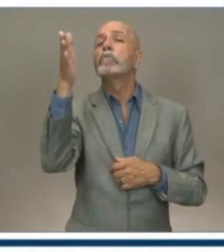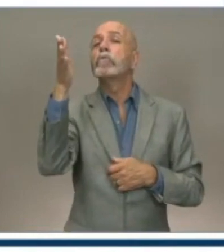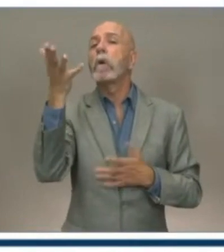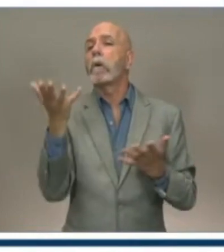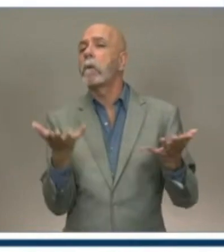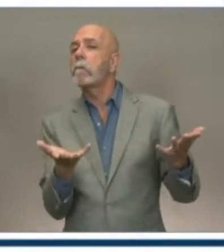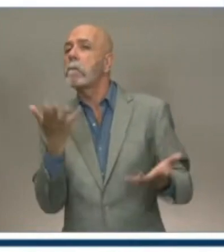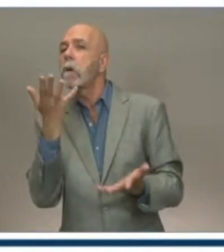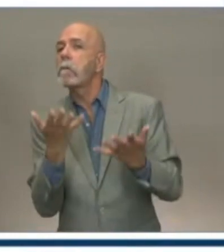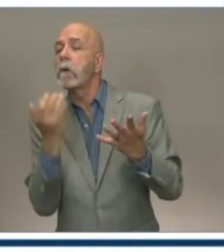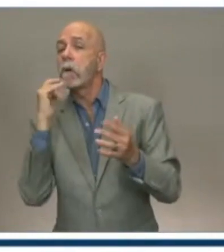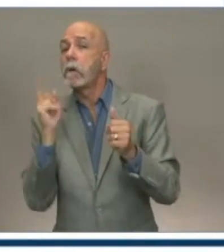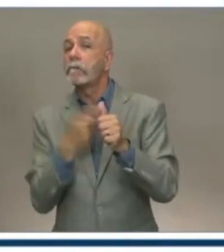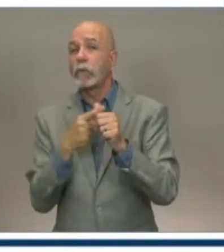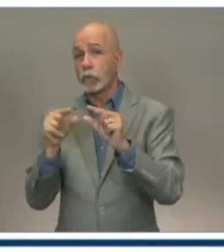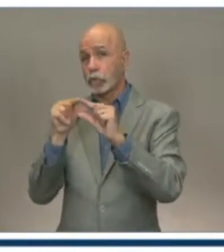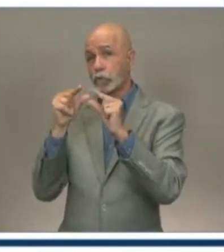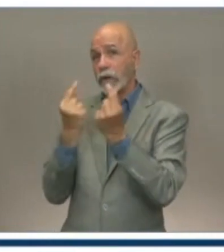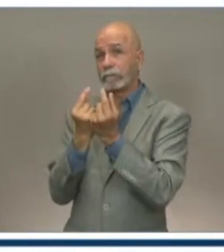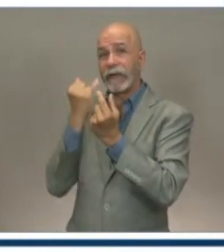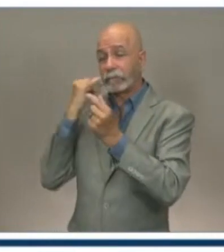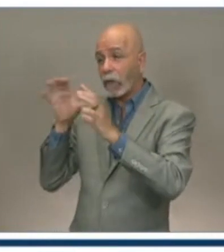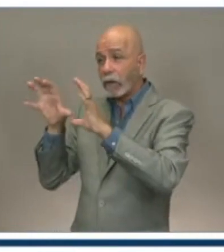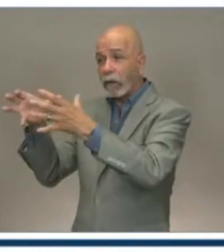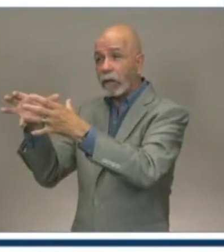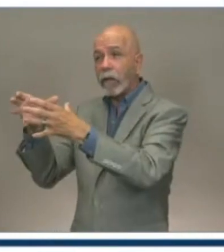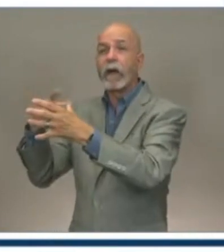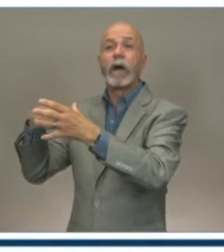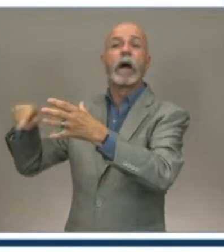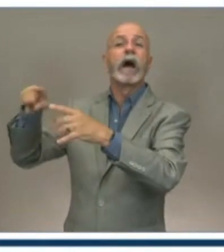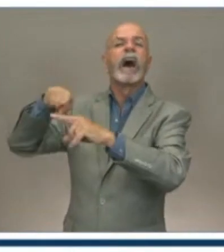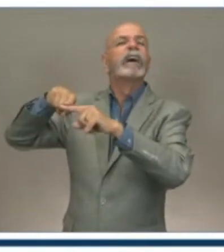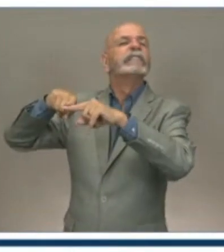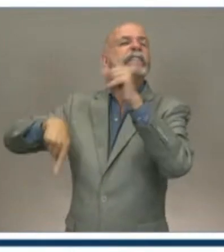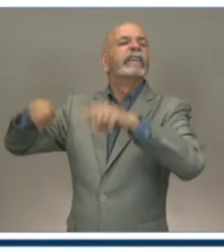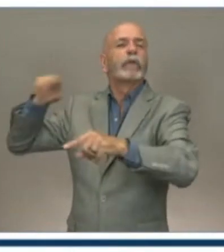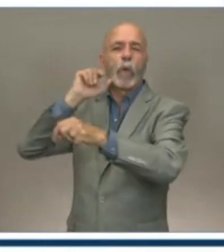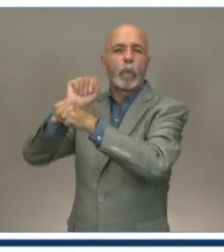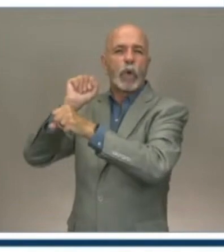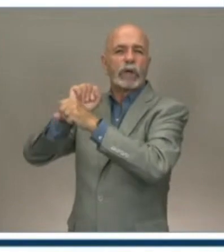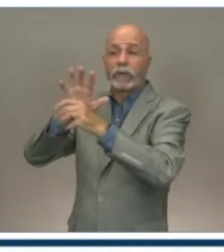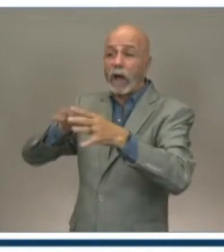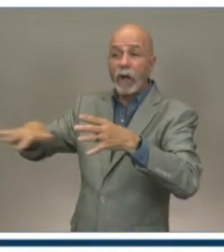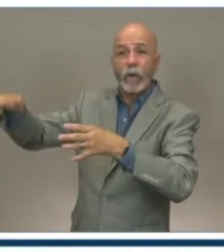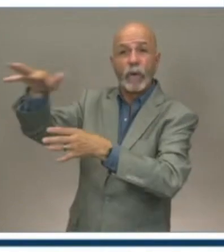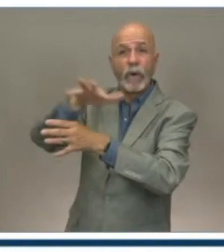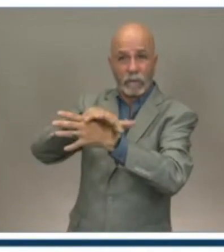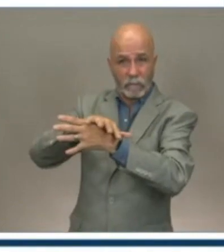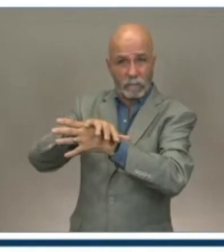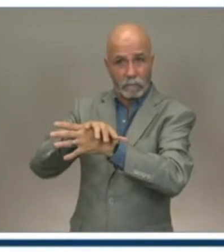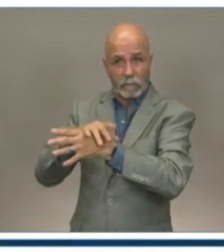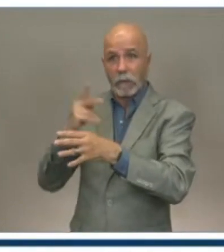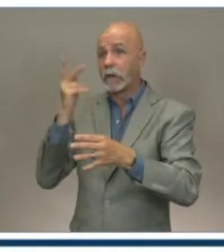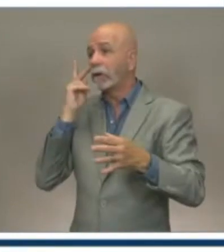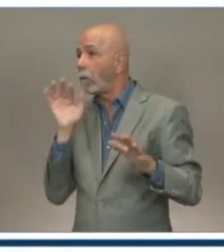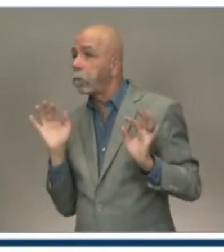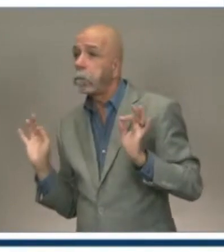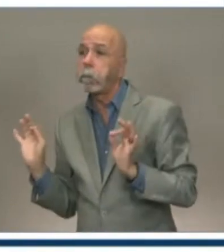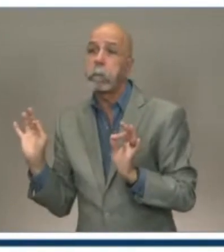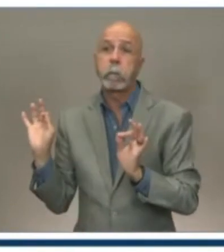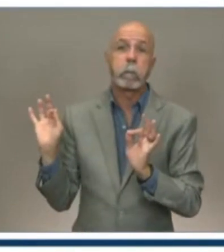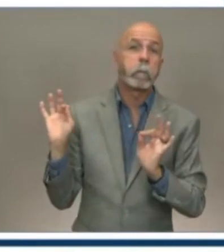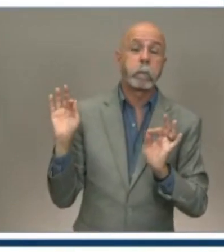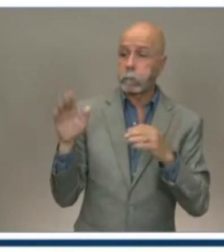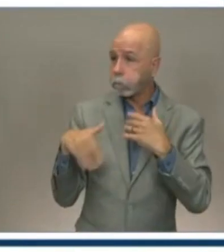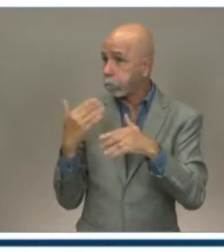of fairly diverse group of workers and really learn from that. We haven't